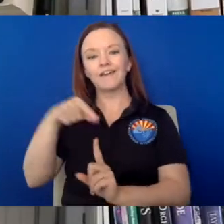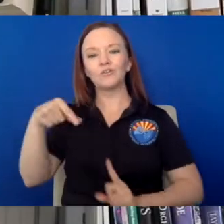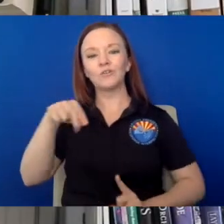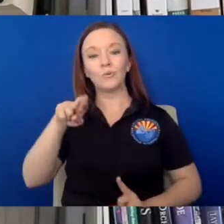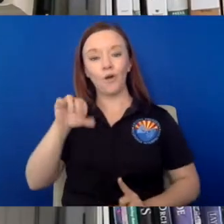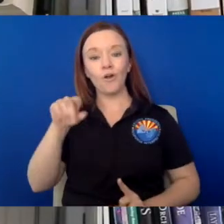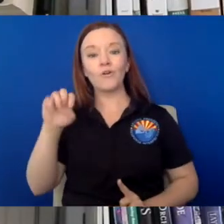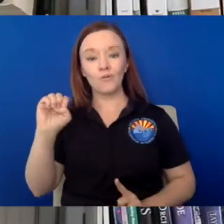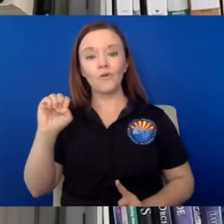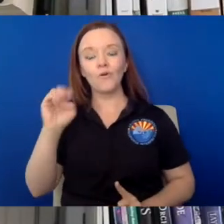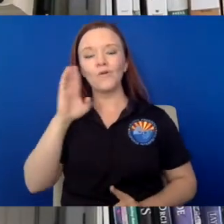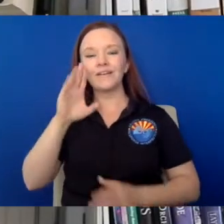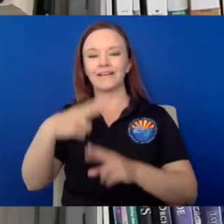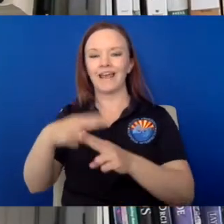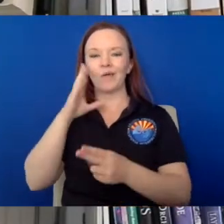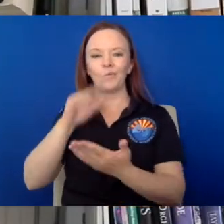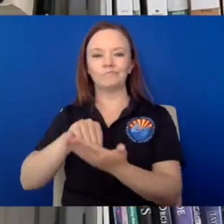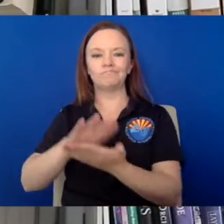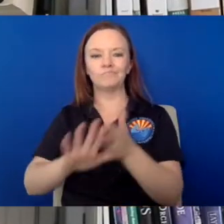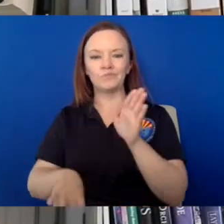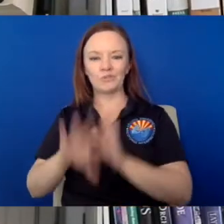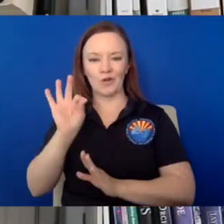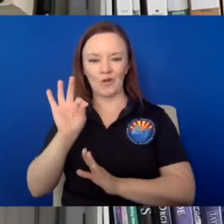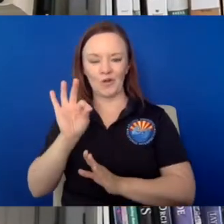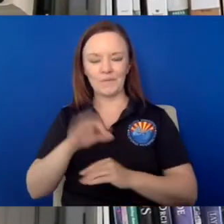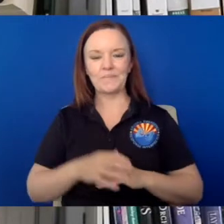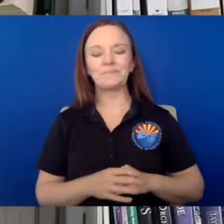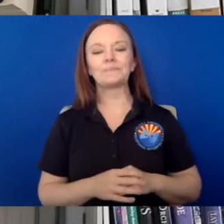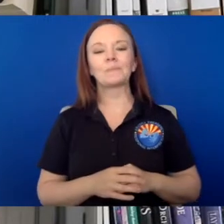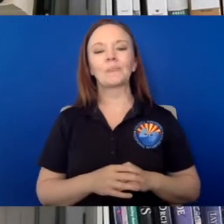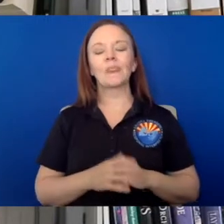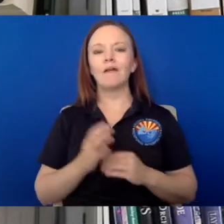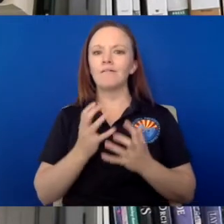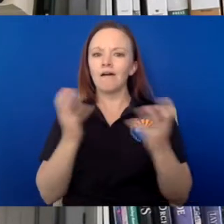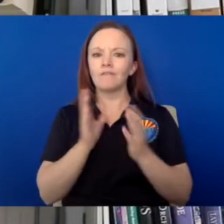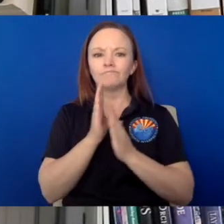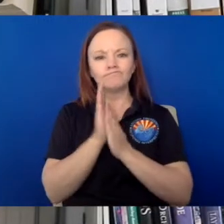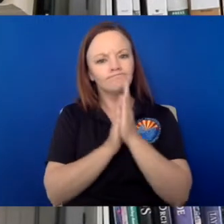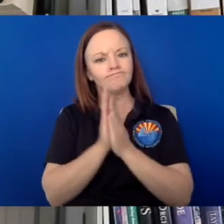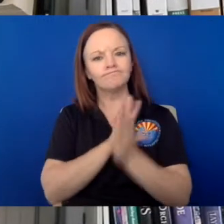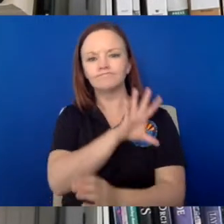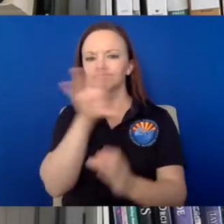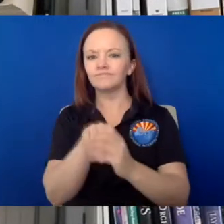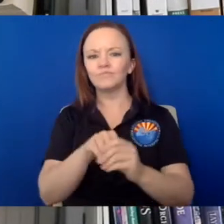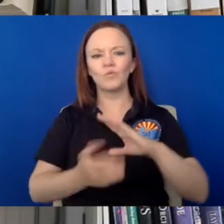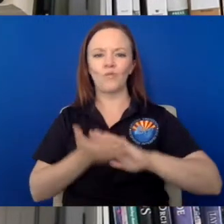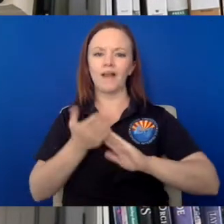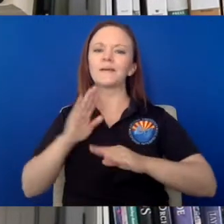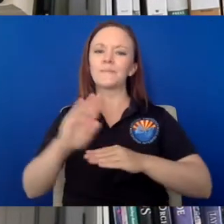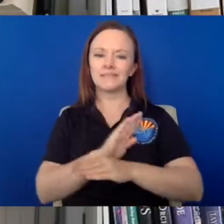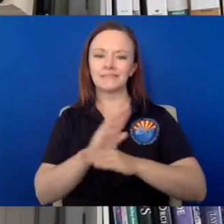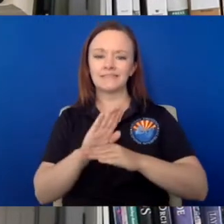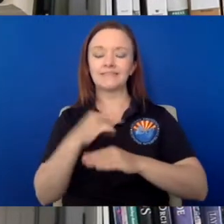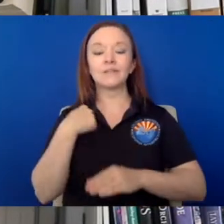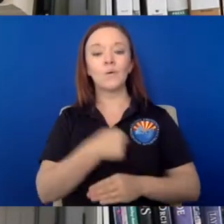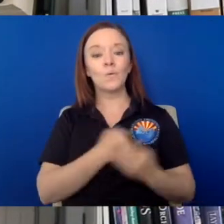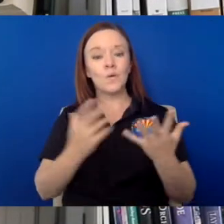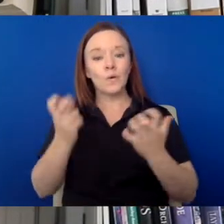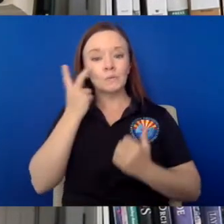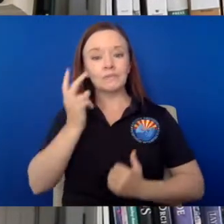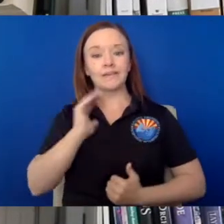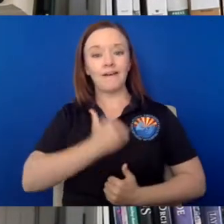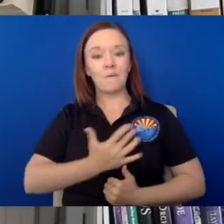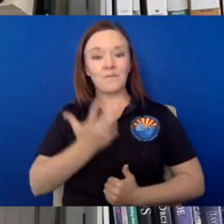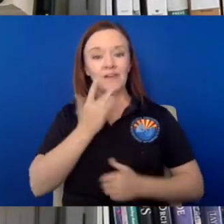passion and effort goes into running a business. We'll want to see our favorite businesses survive so that we can visit them